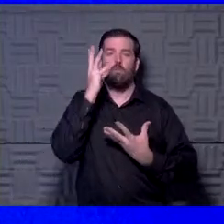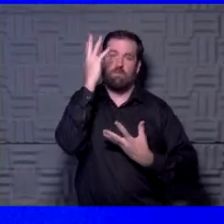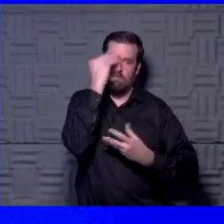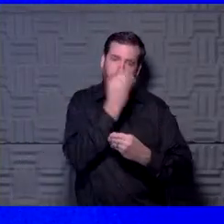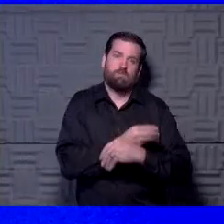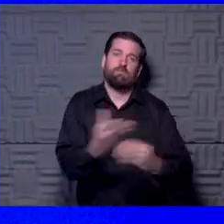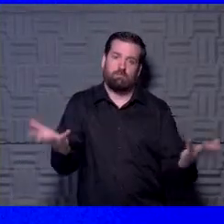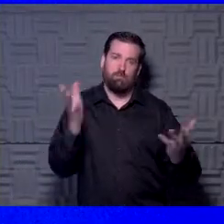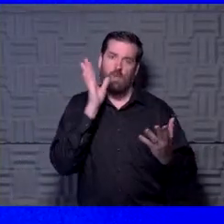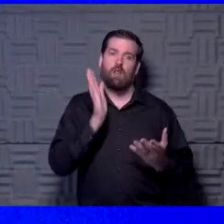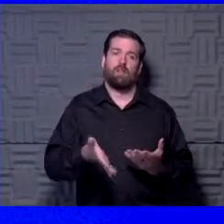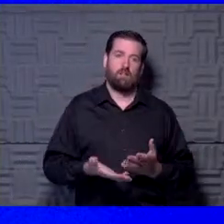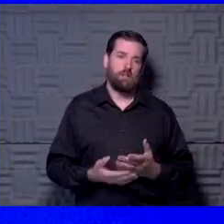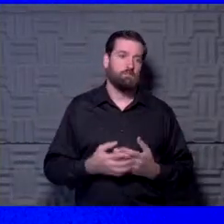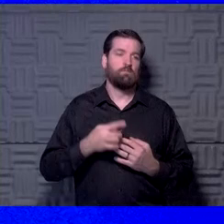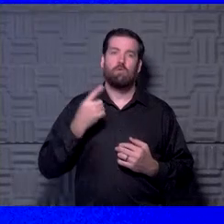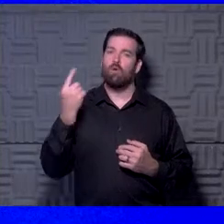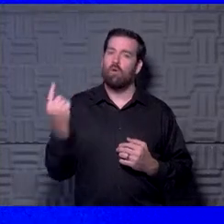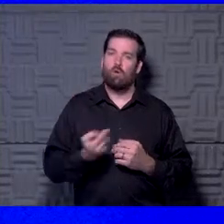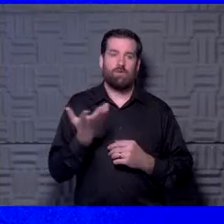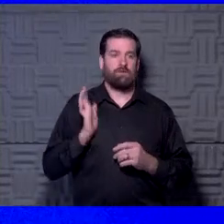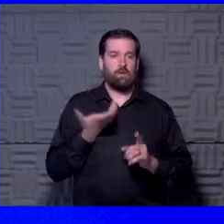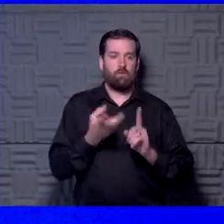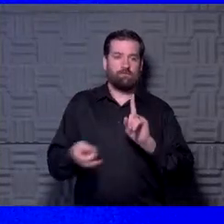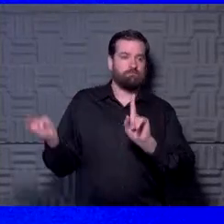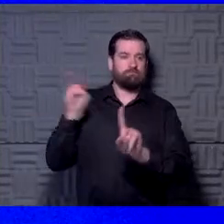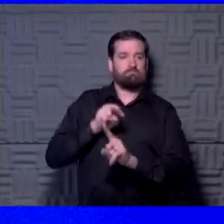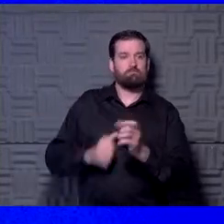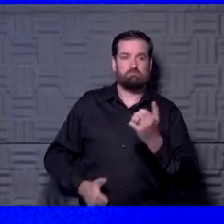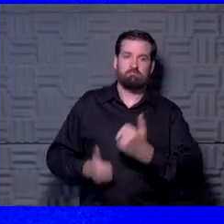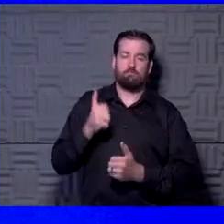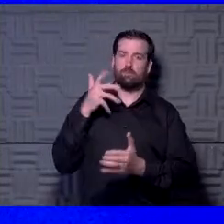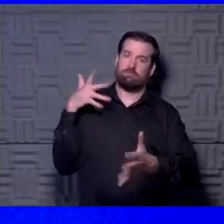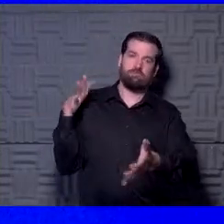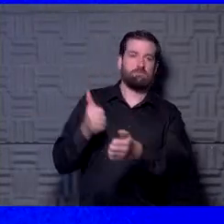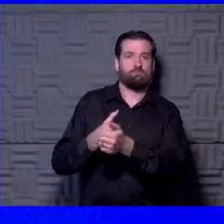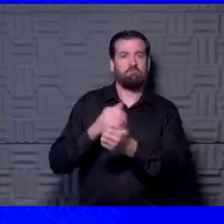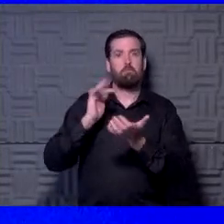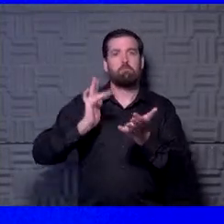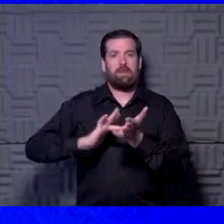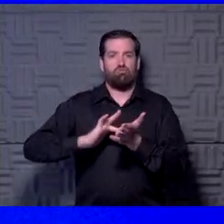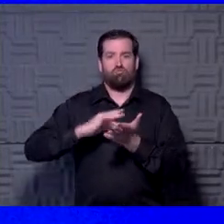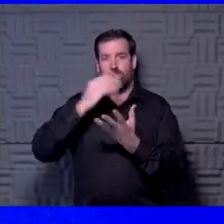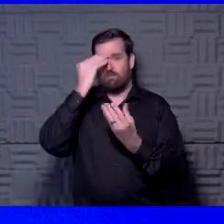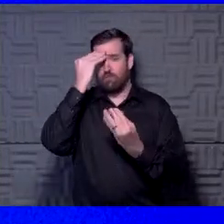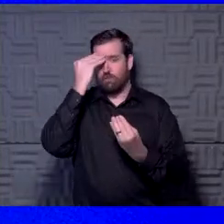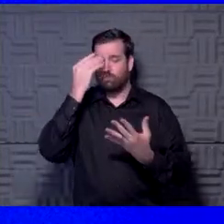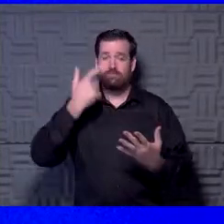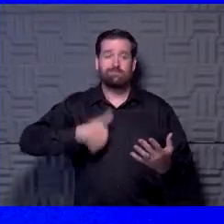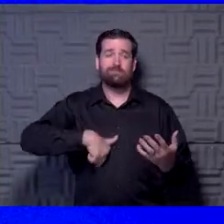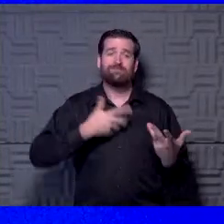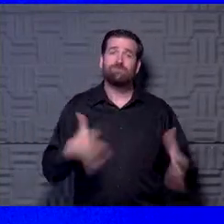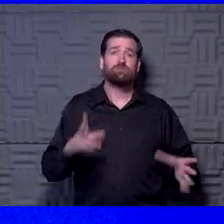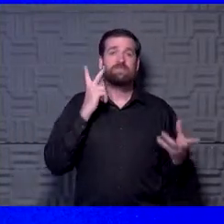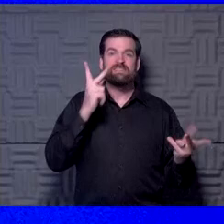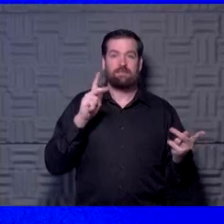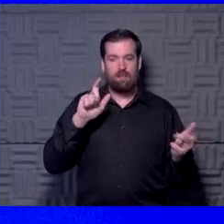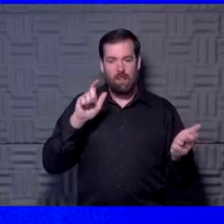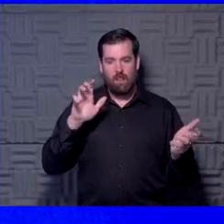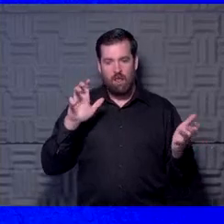that to you. We always come from the standpoint of the most up-to-date medical information and what we have. And we've seen this evolve